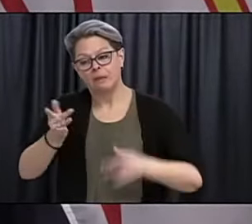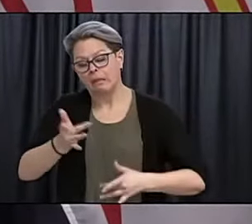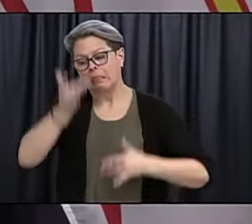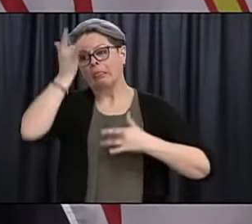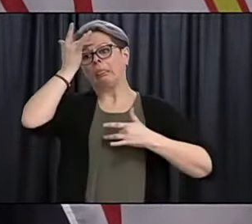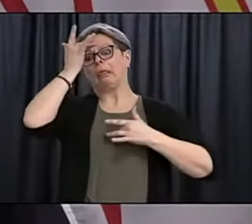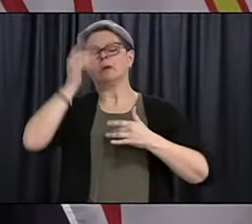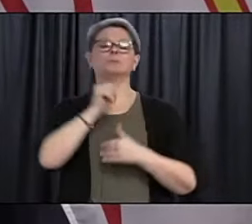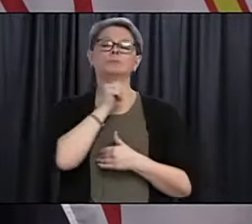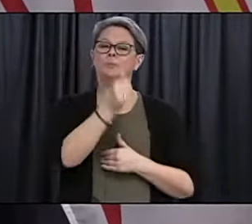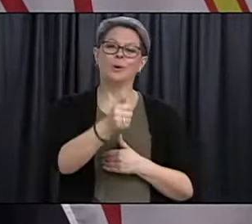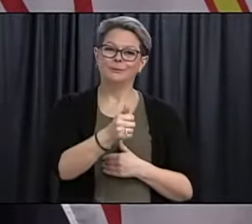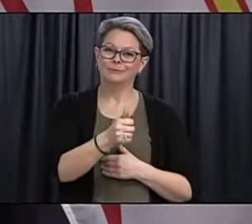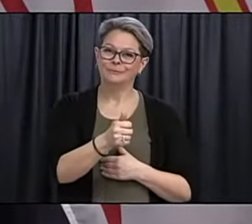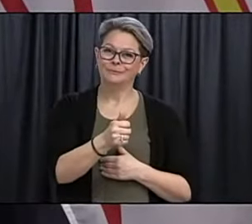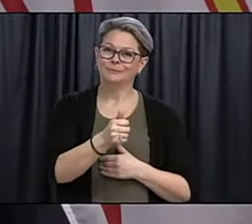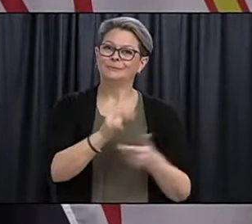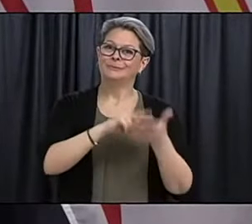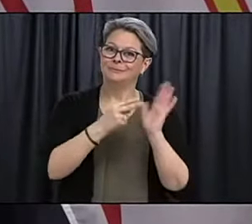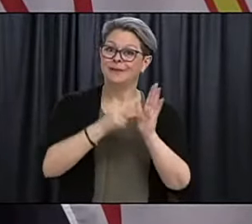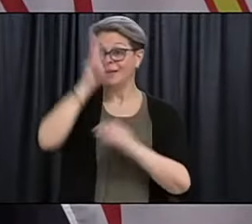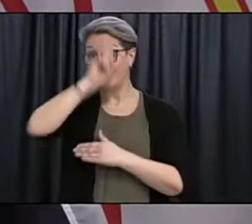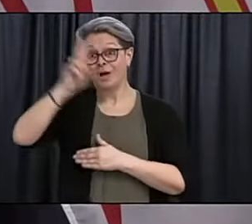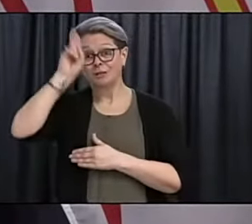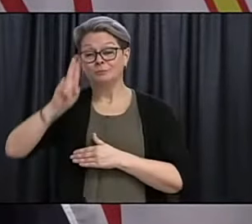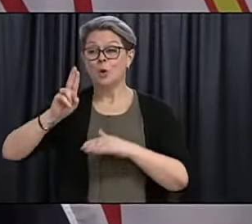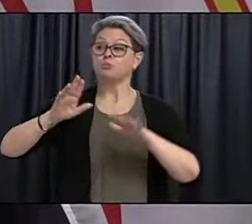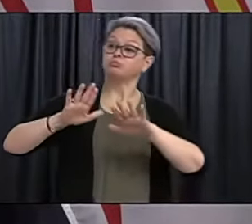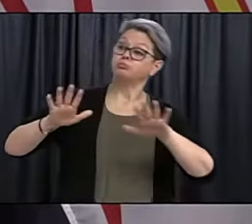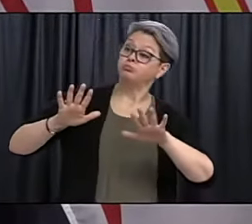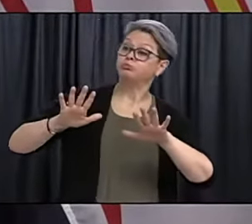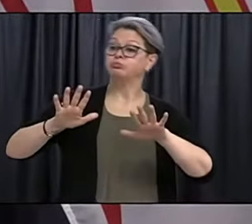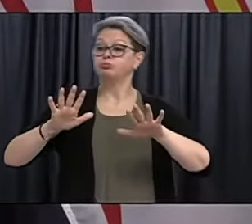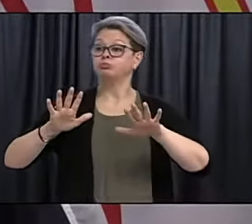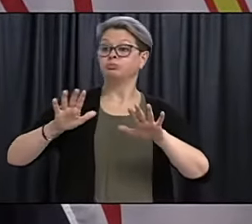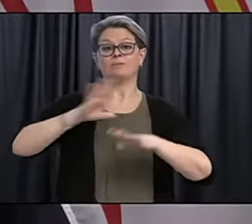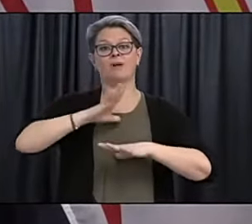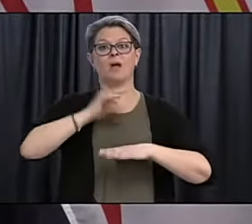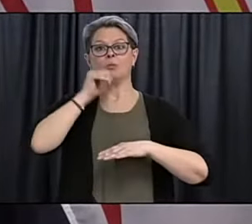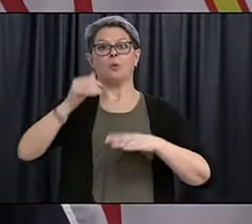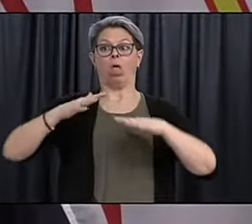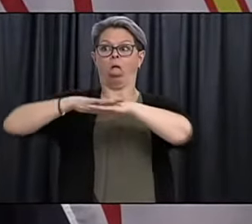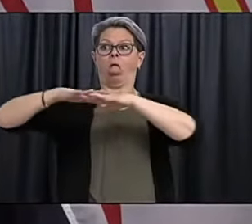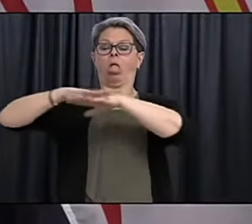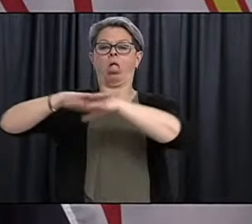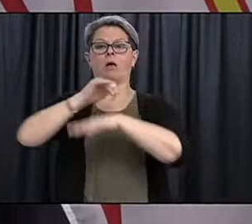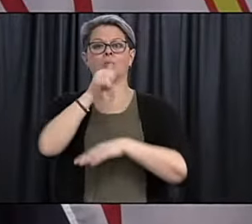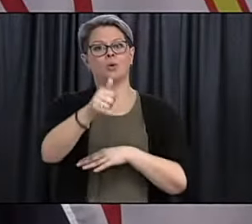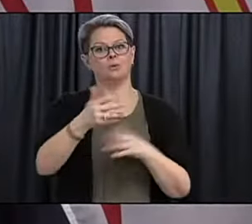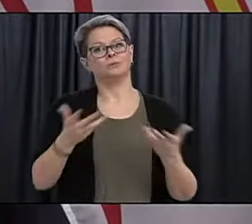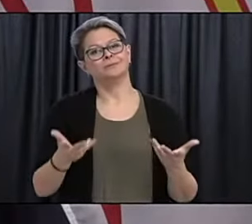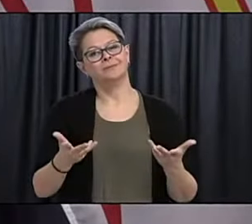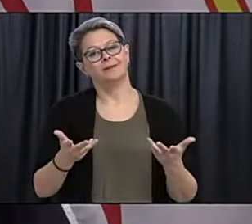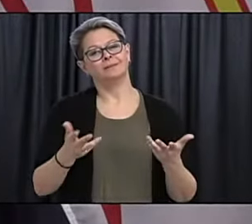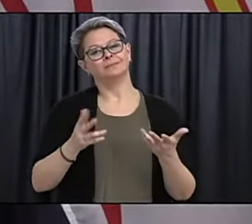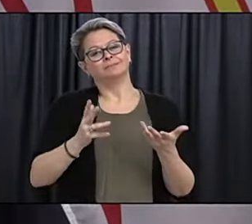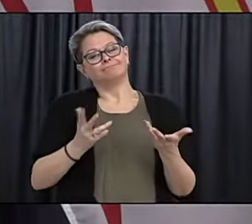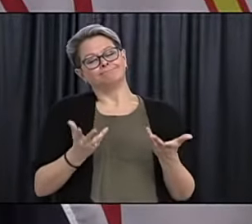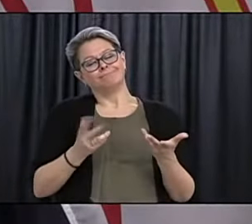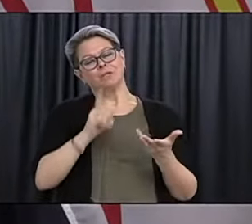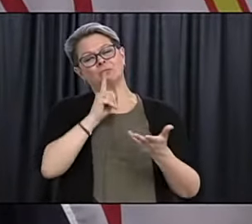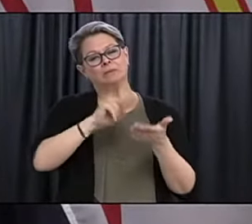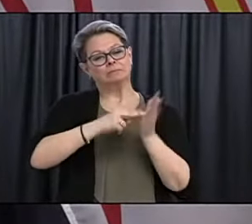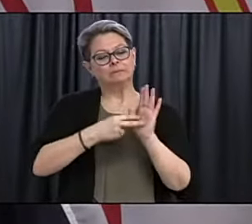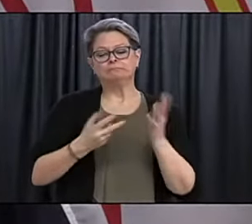ill with it, that's protects our hospital capacity, our healthcare system capacity. Uh, it improves, um, uh, you know,